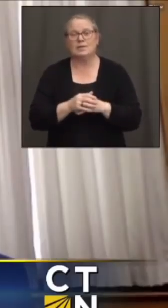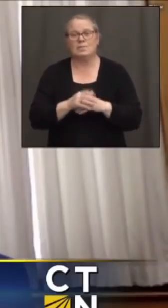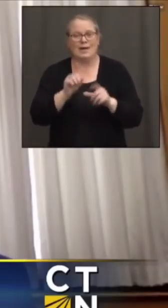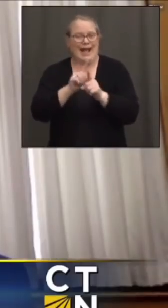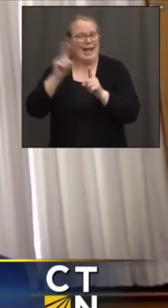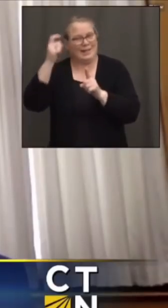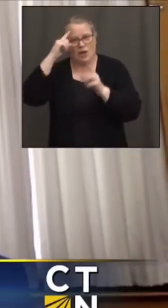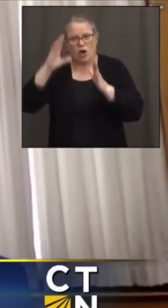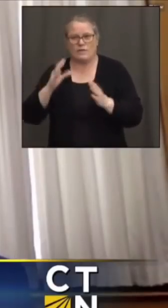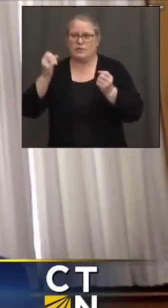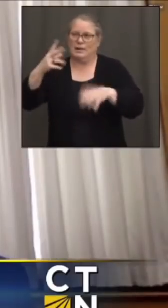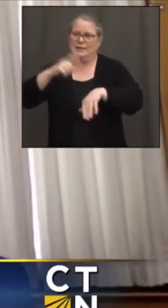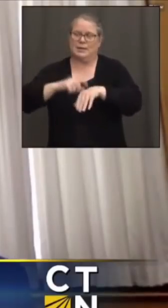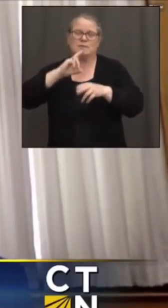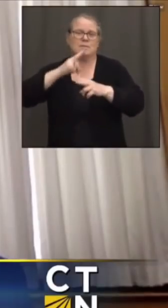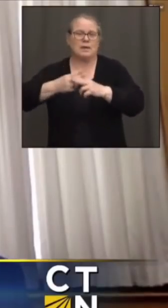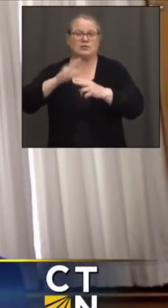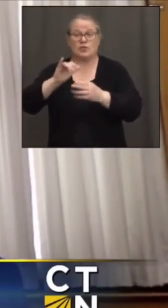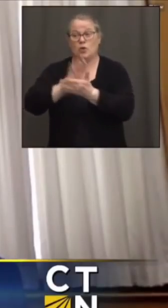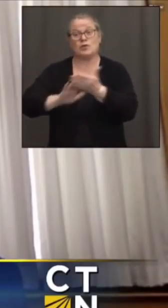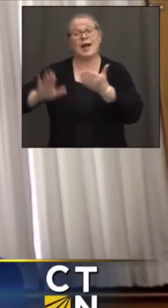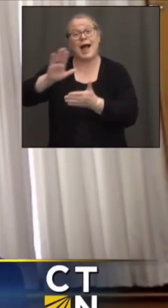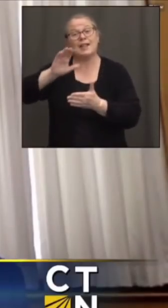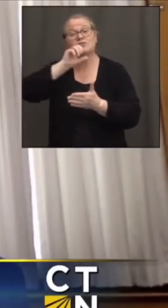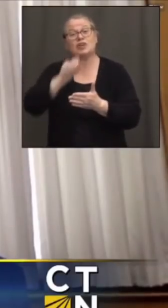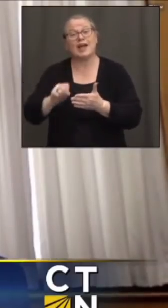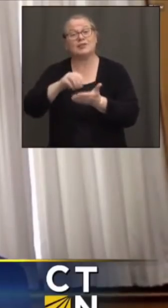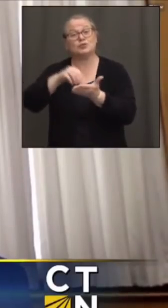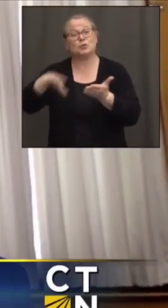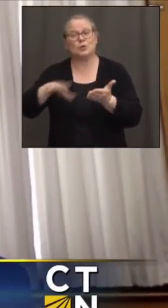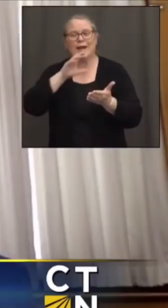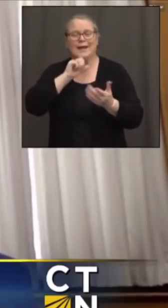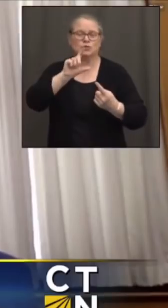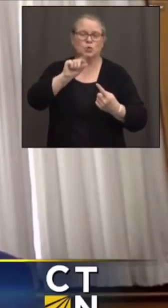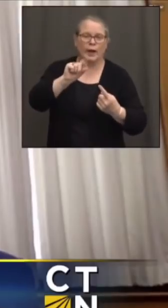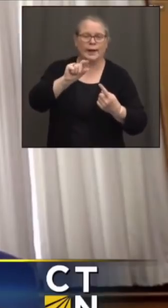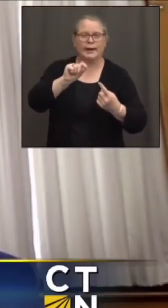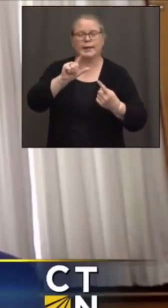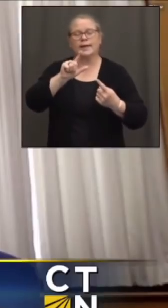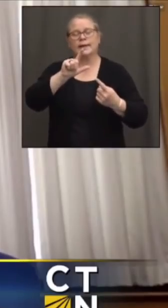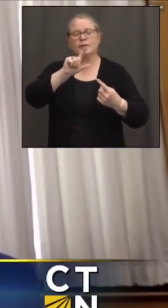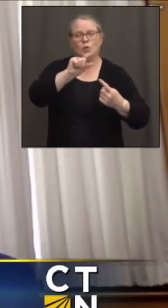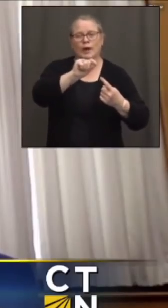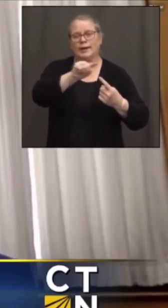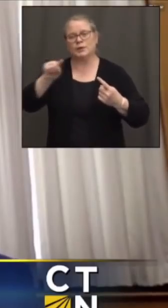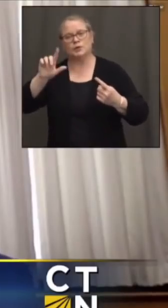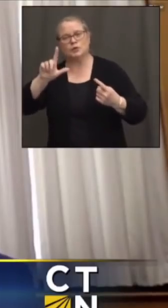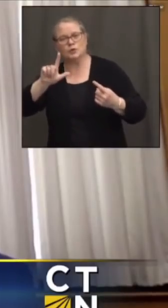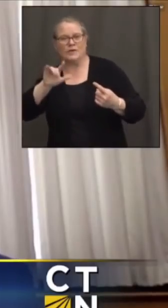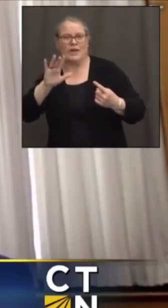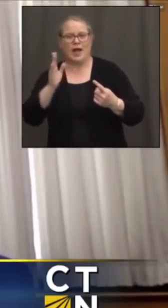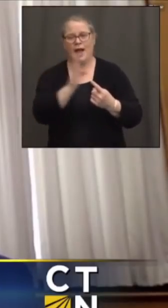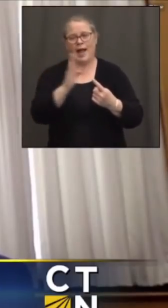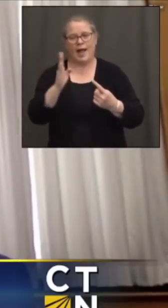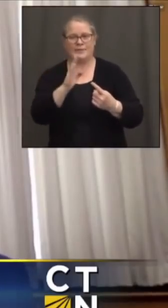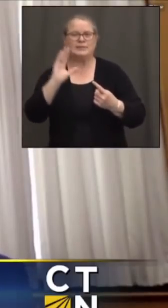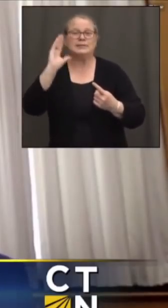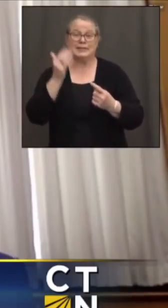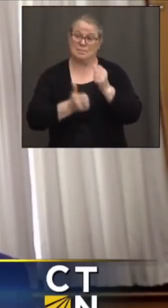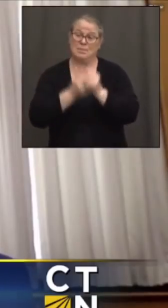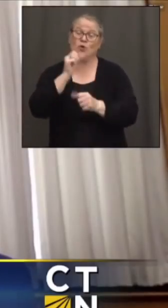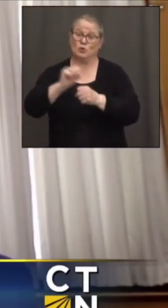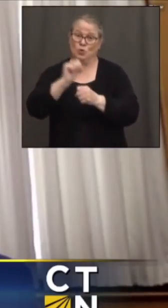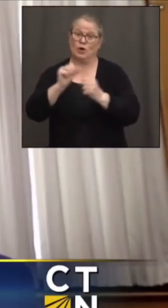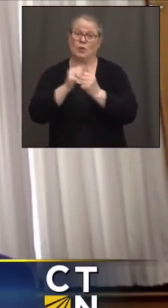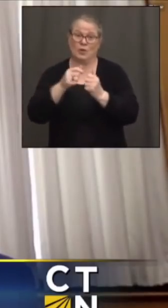governor has pointed out many times, it's those college-age students in particular, the young 20-somethings that, you we think we're going to have to – we have the most work to do.